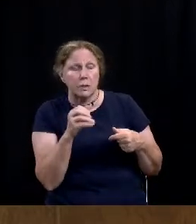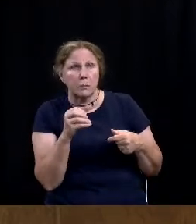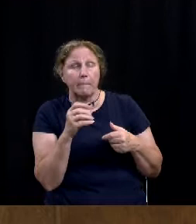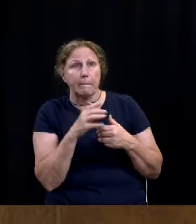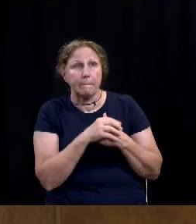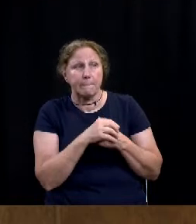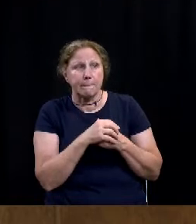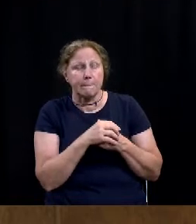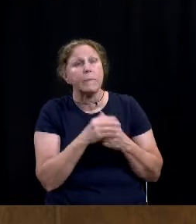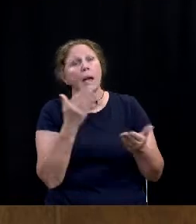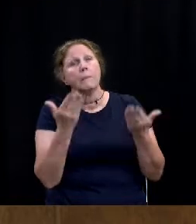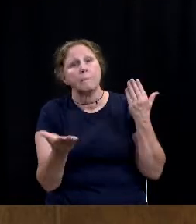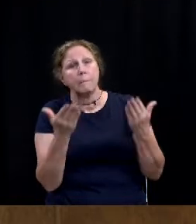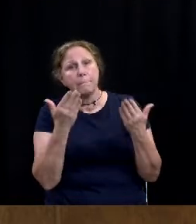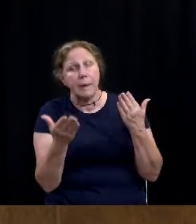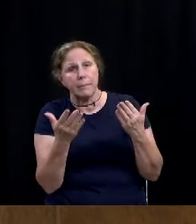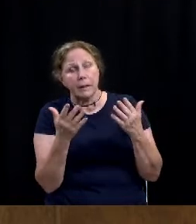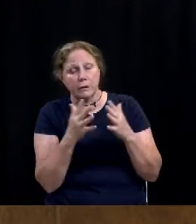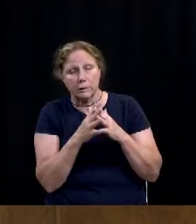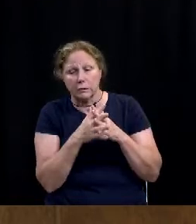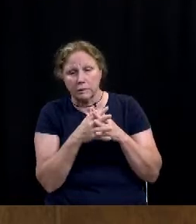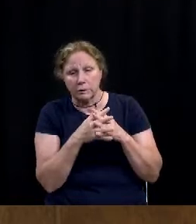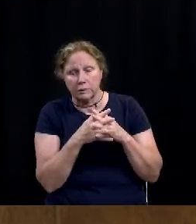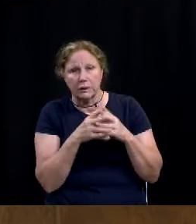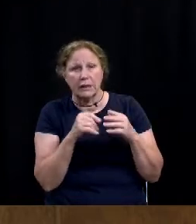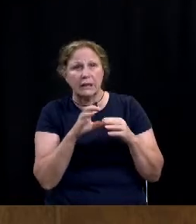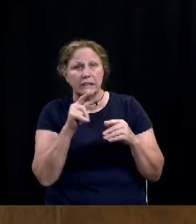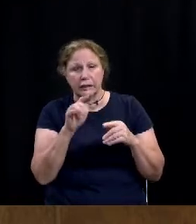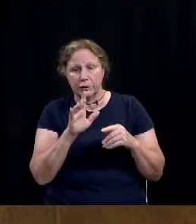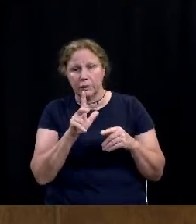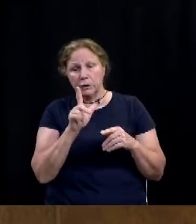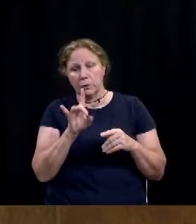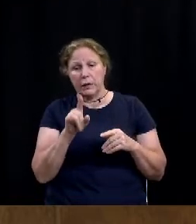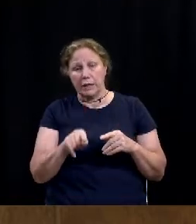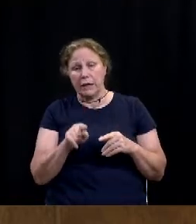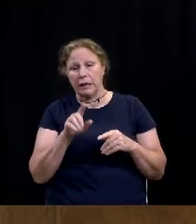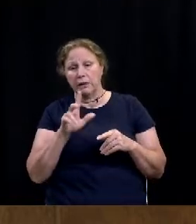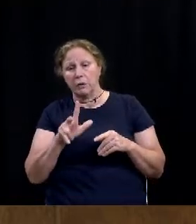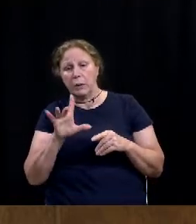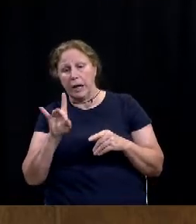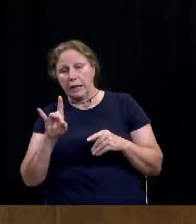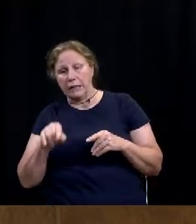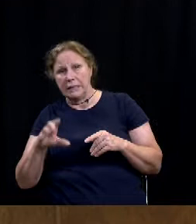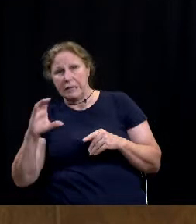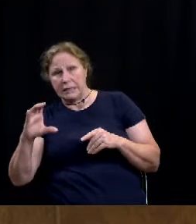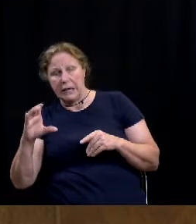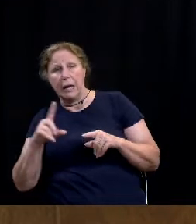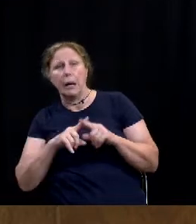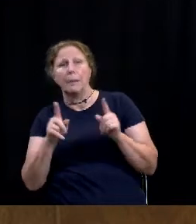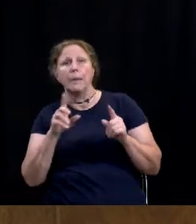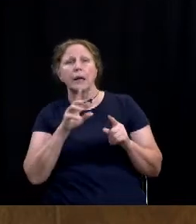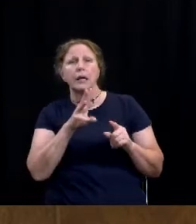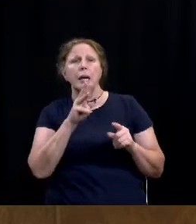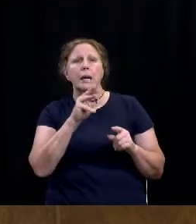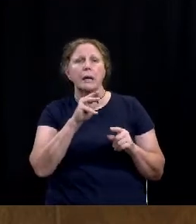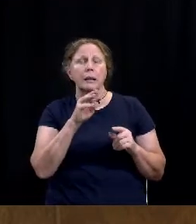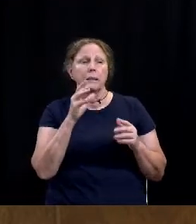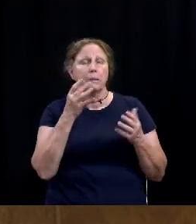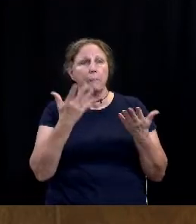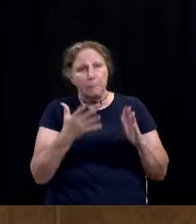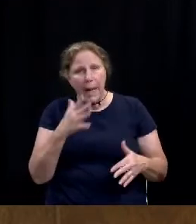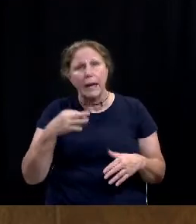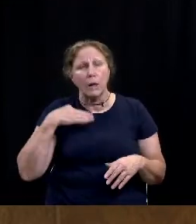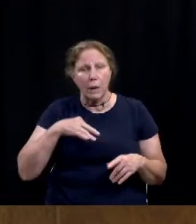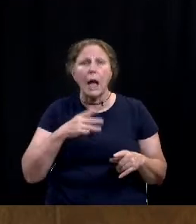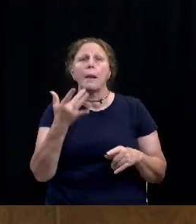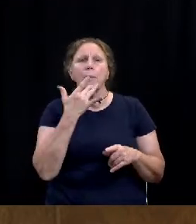It's possible that it's in Section 26368C, but that goes to the Director May credit. I would prefer that